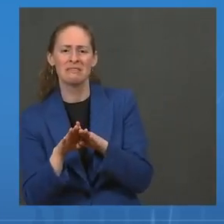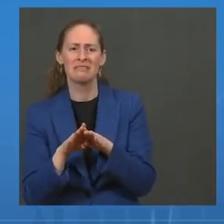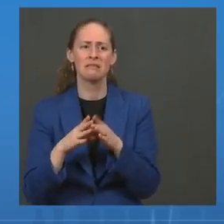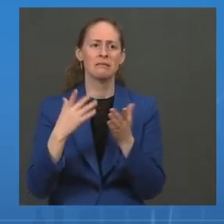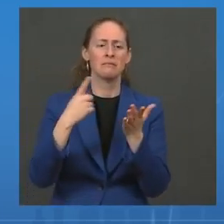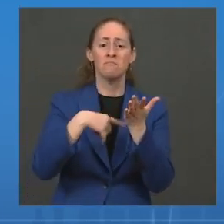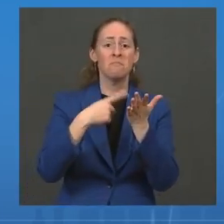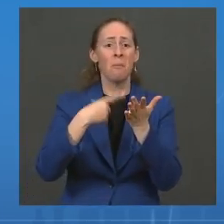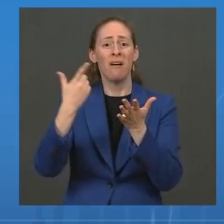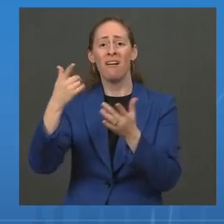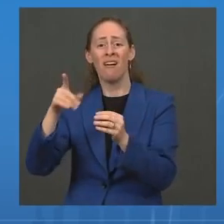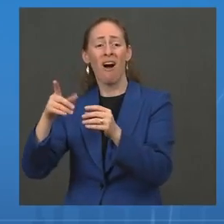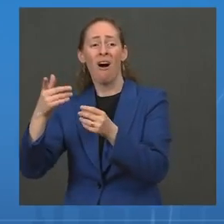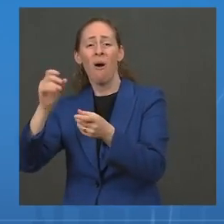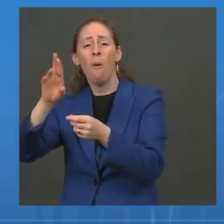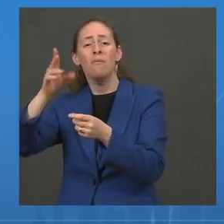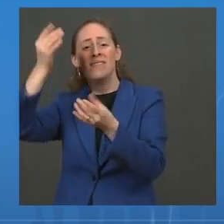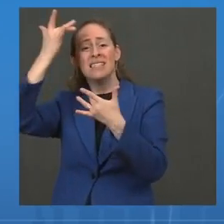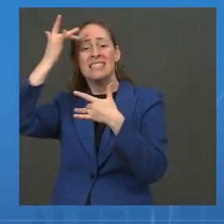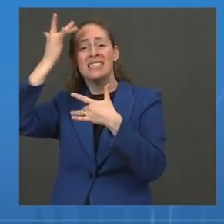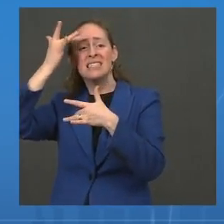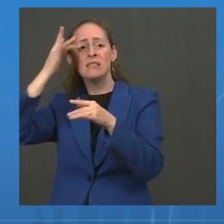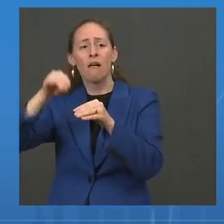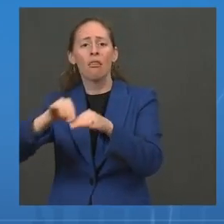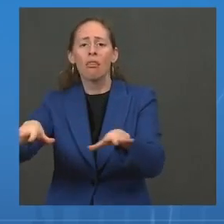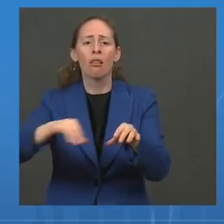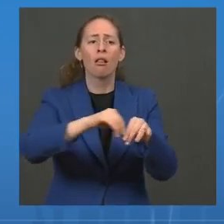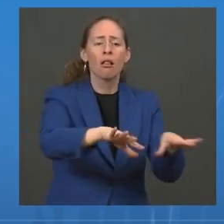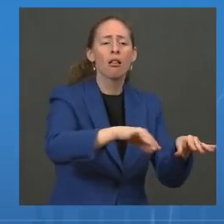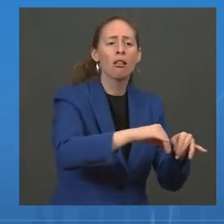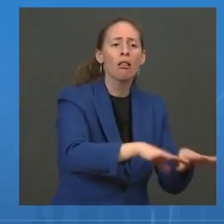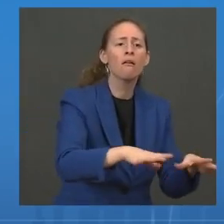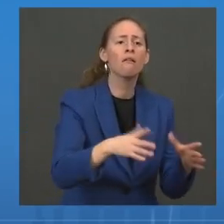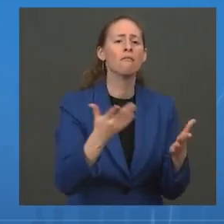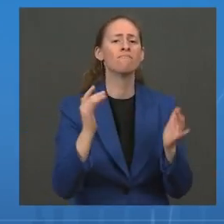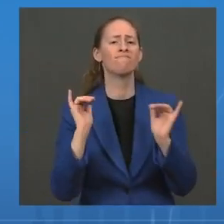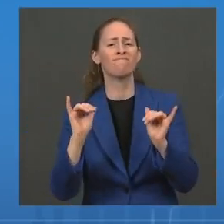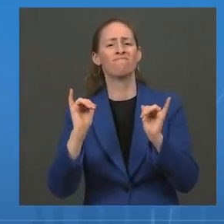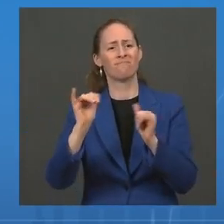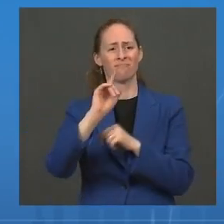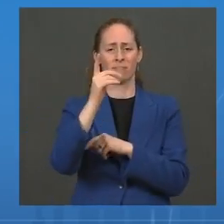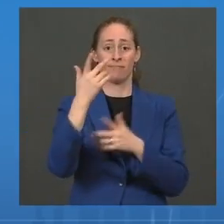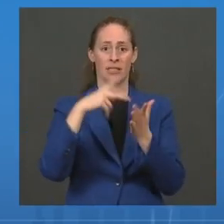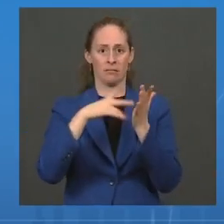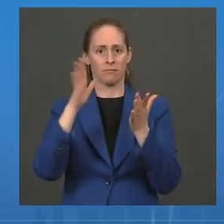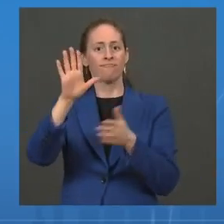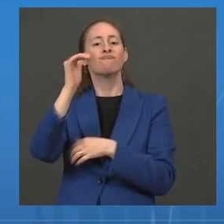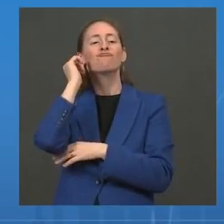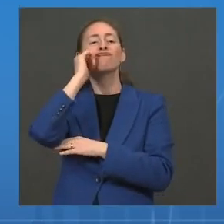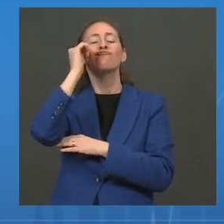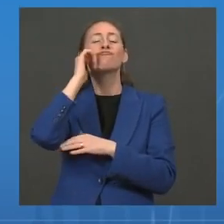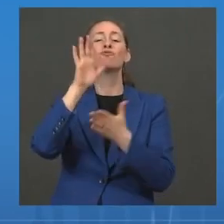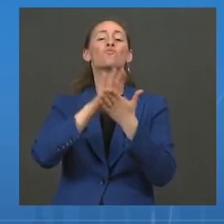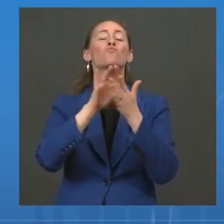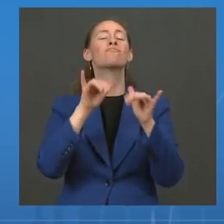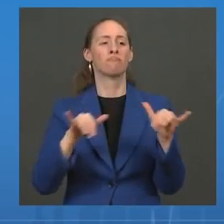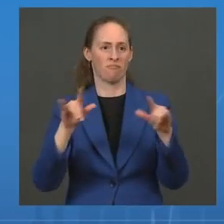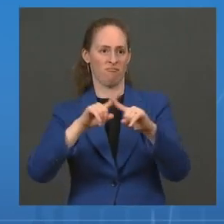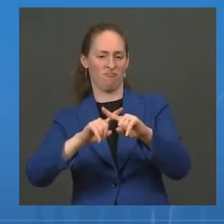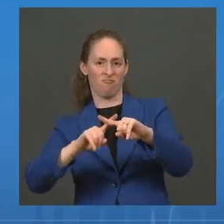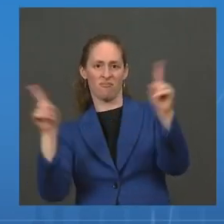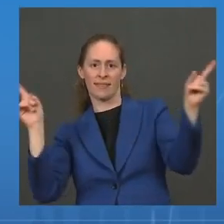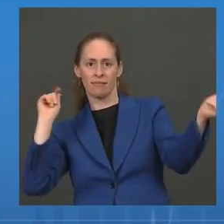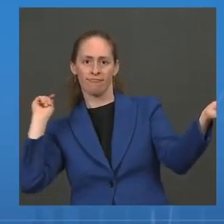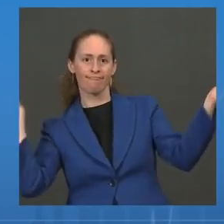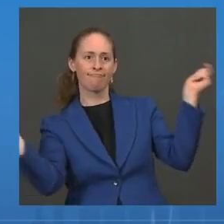and ultimately changes in their normal school environment due to COVID-19. At the beginning of the school year, I made